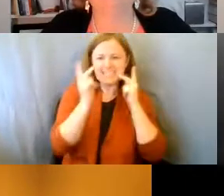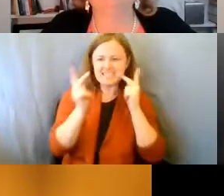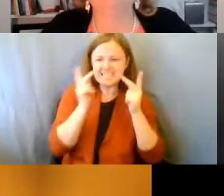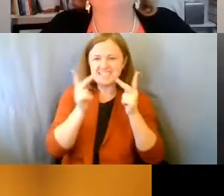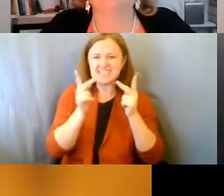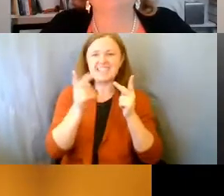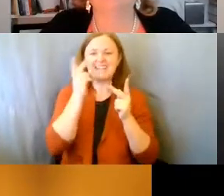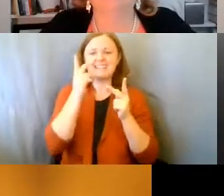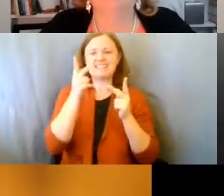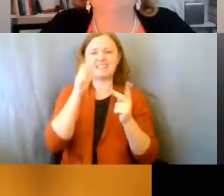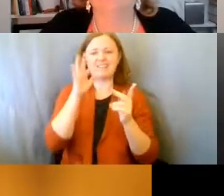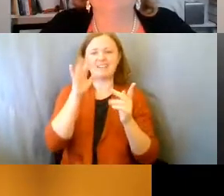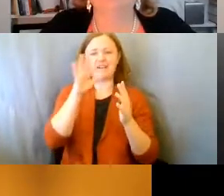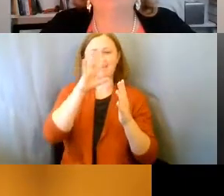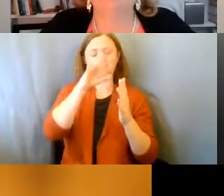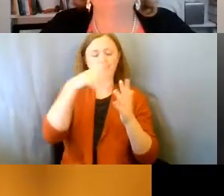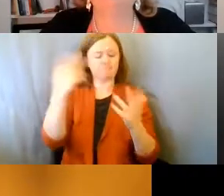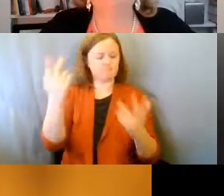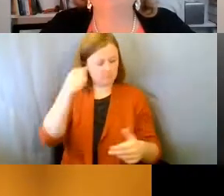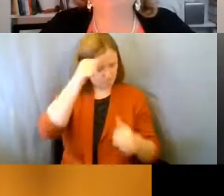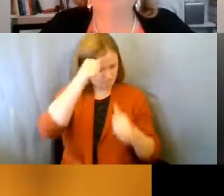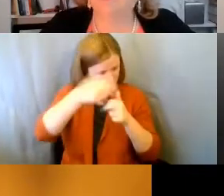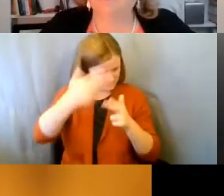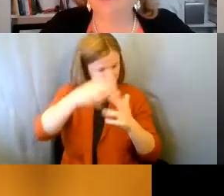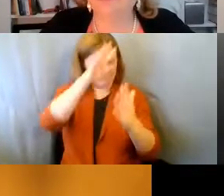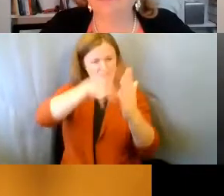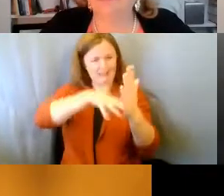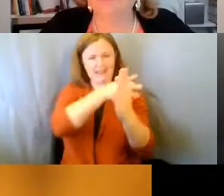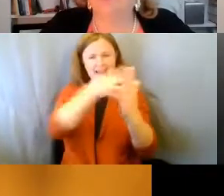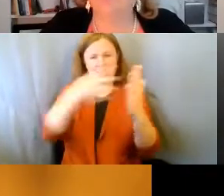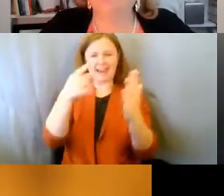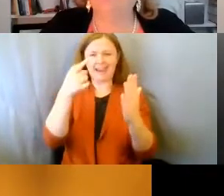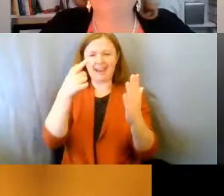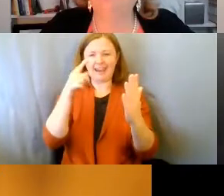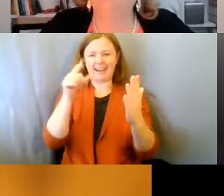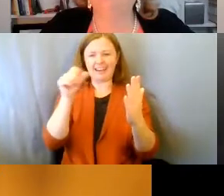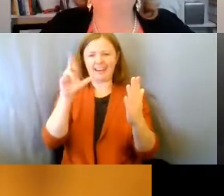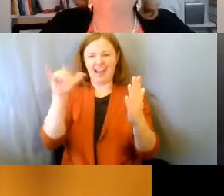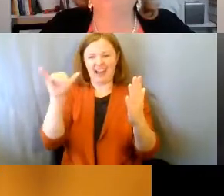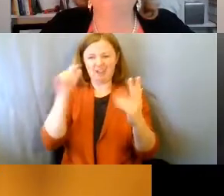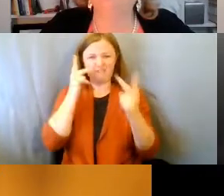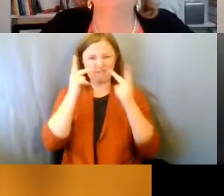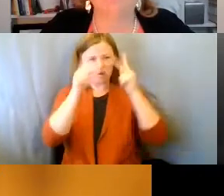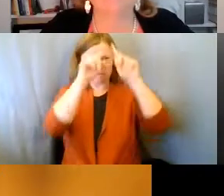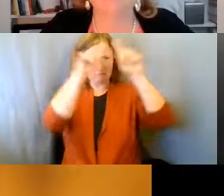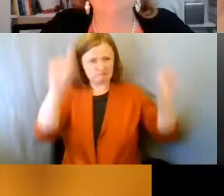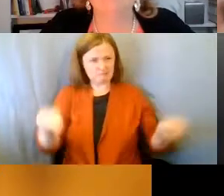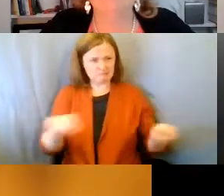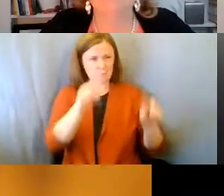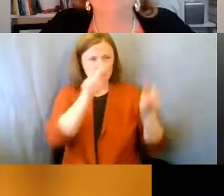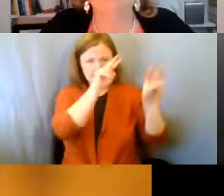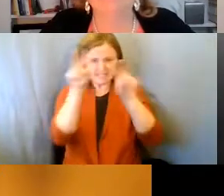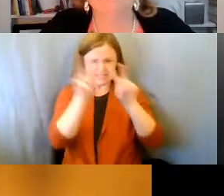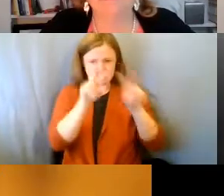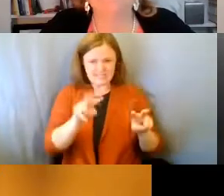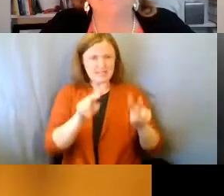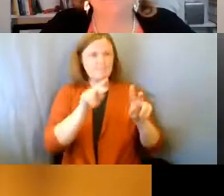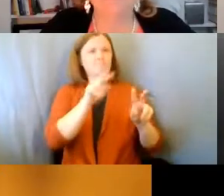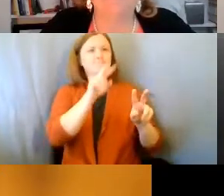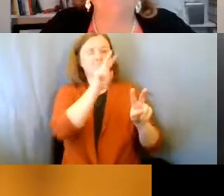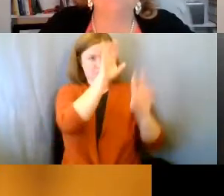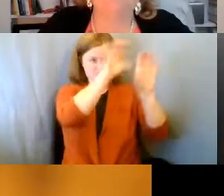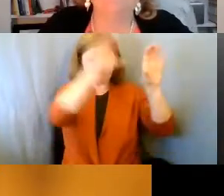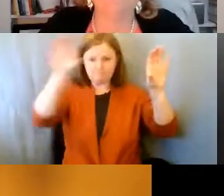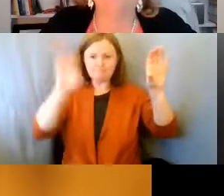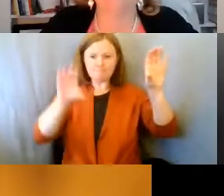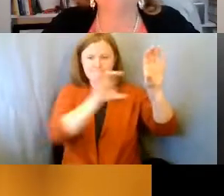oh, I can't remember what the view is called where you can see the whole group of people at one time. But they can